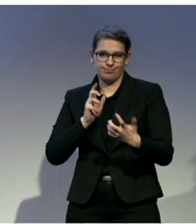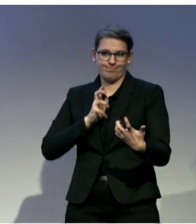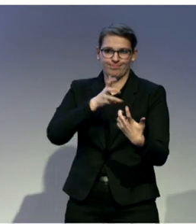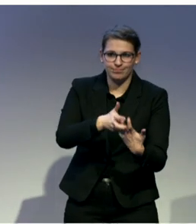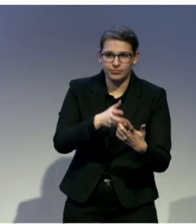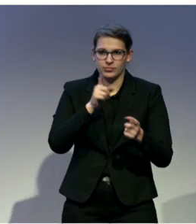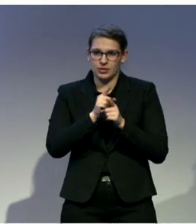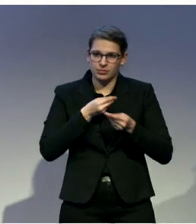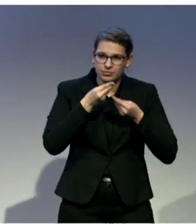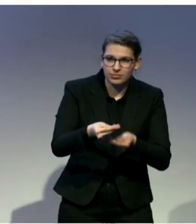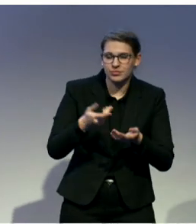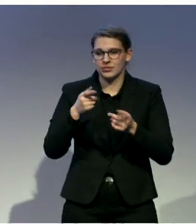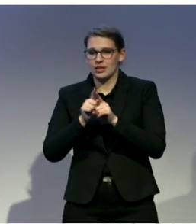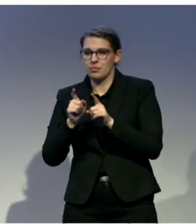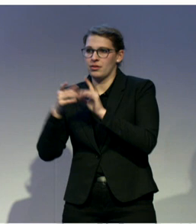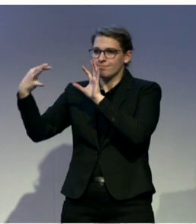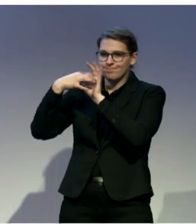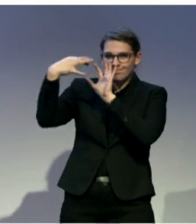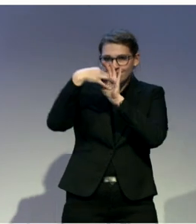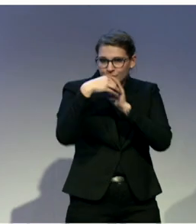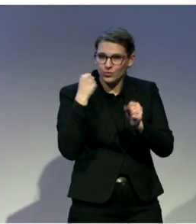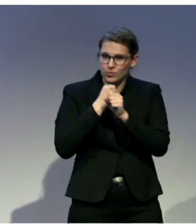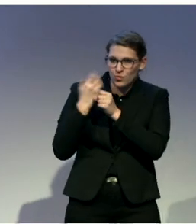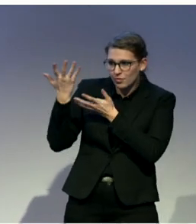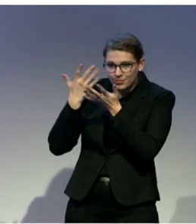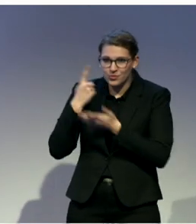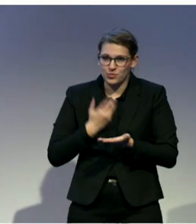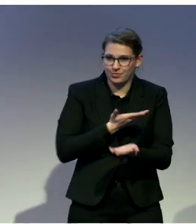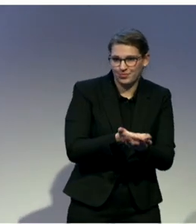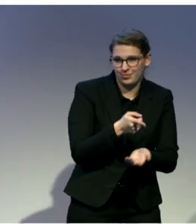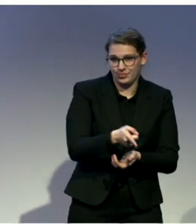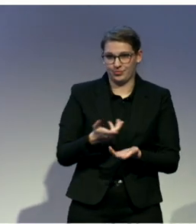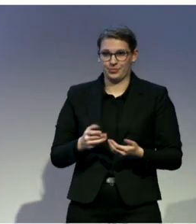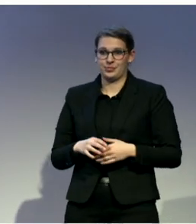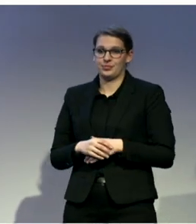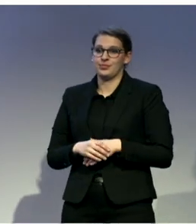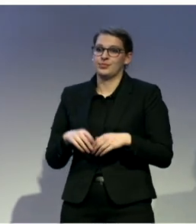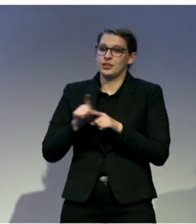However, we want to find new strategic partnerships for our sign language services.